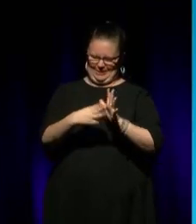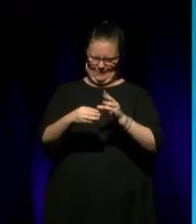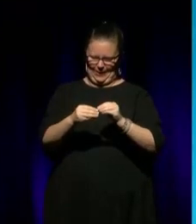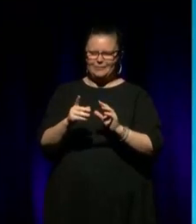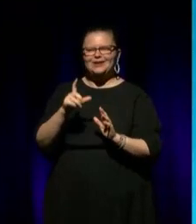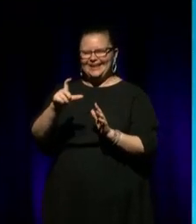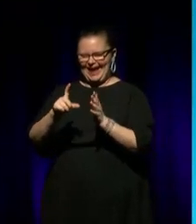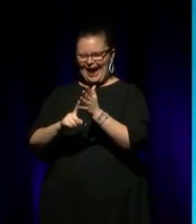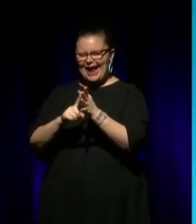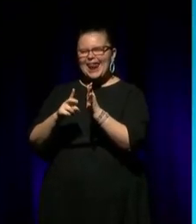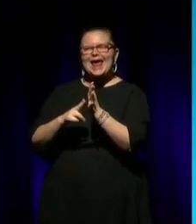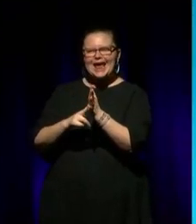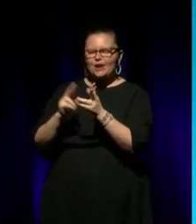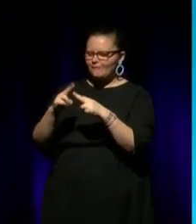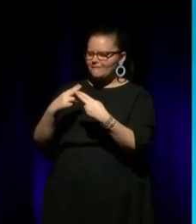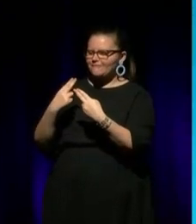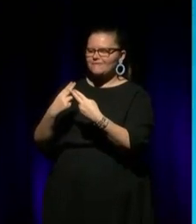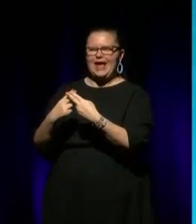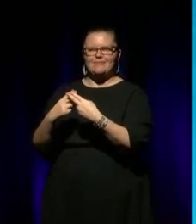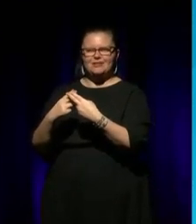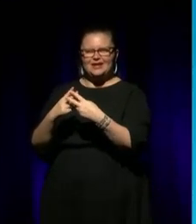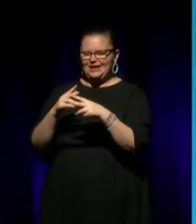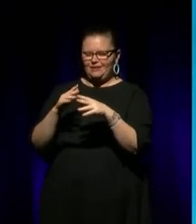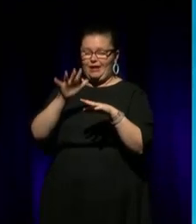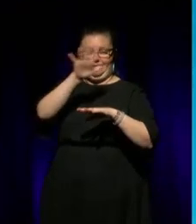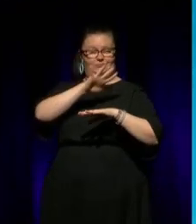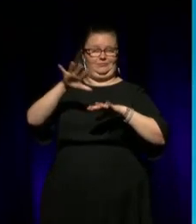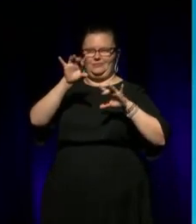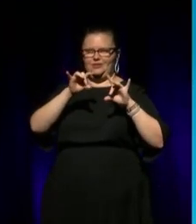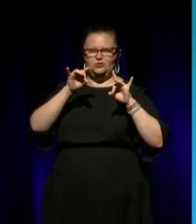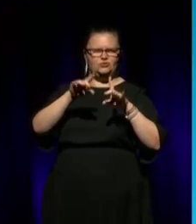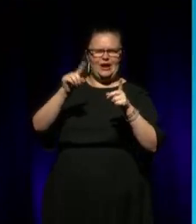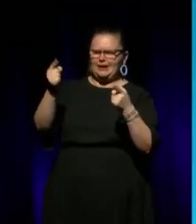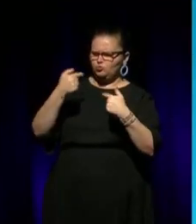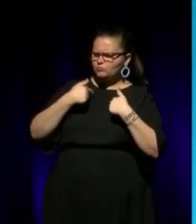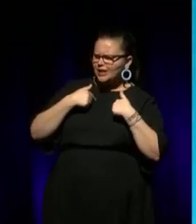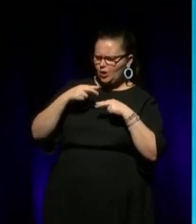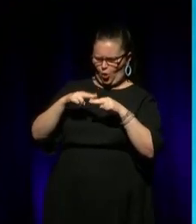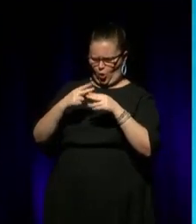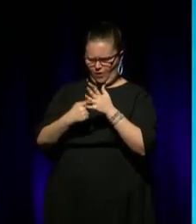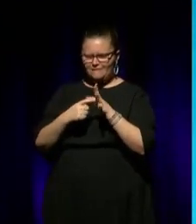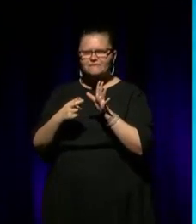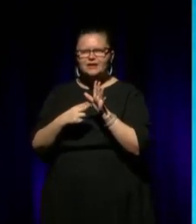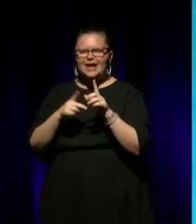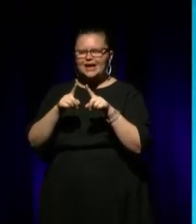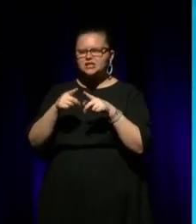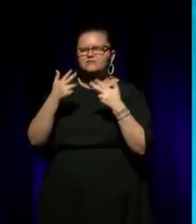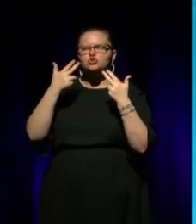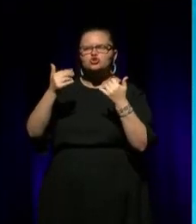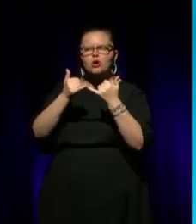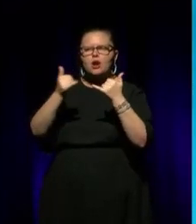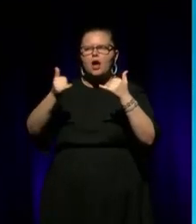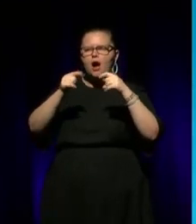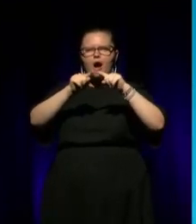clan, families around the country, come to me, and they come to Fran, different, different song lines, Torres Strait Aboriginal,